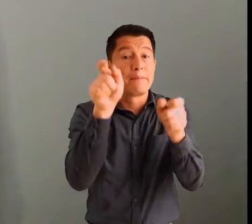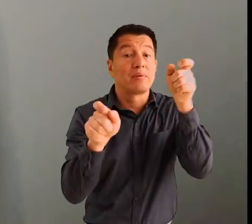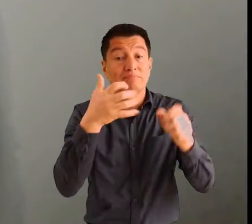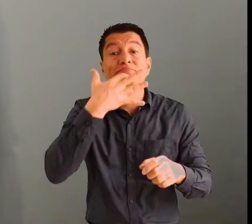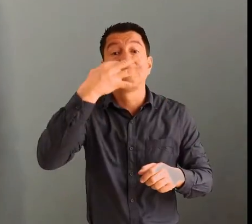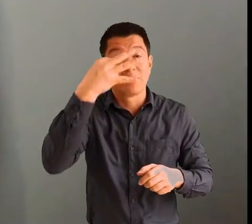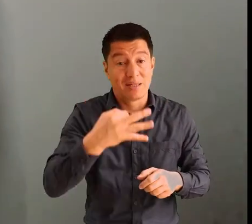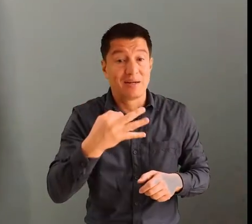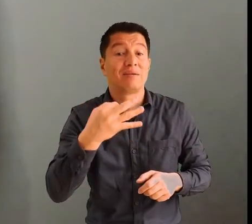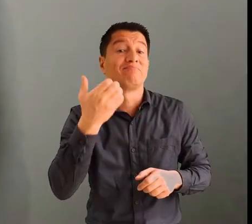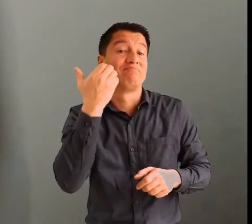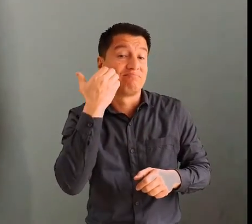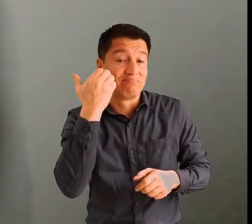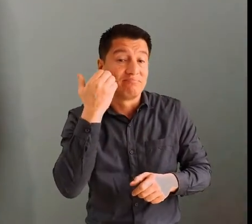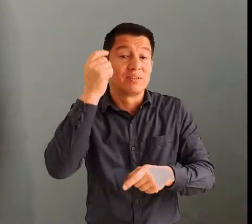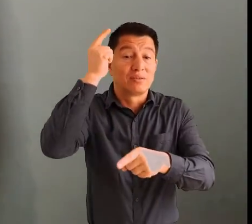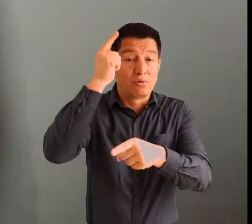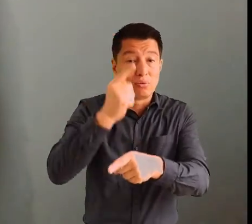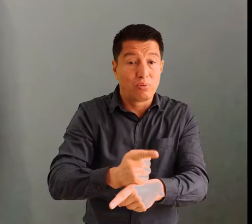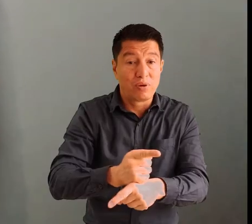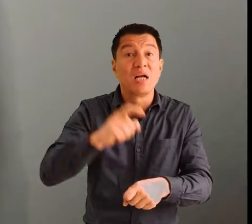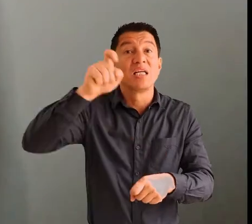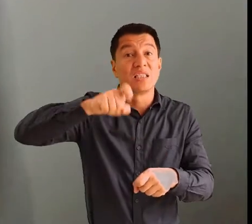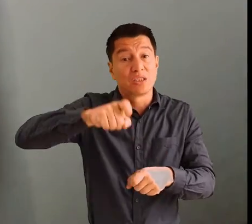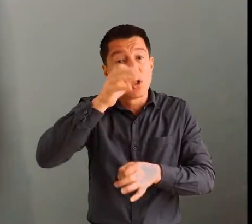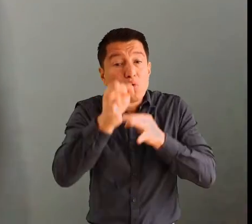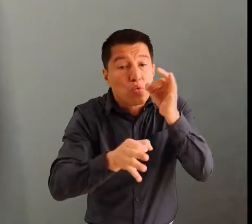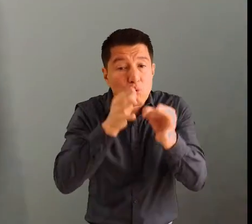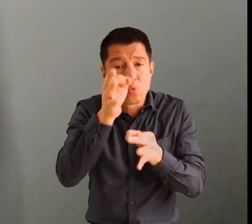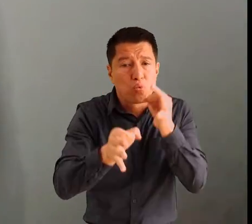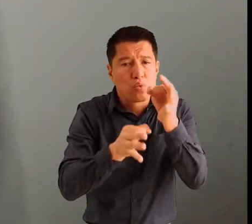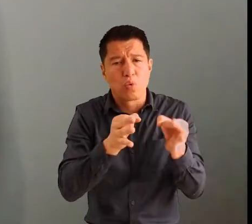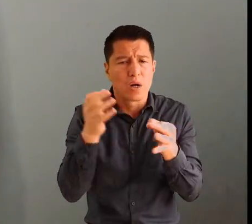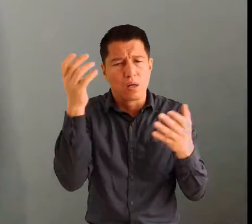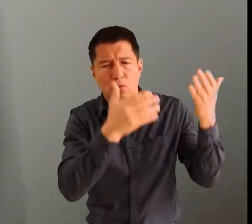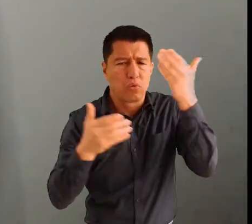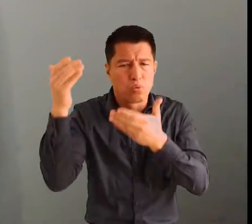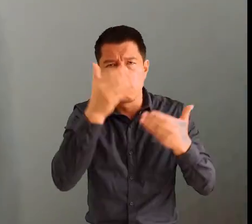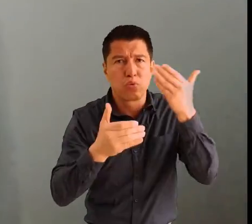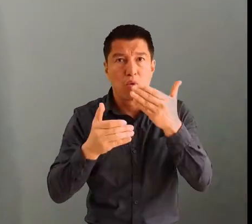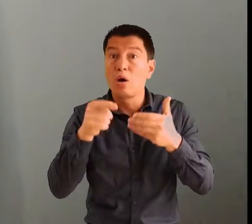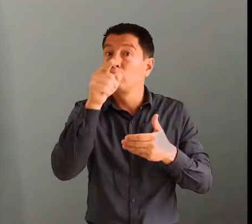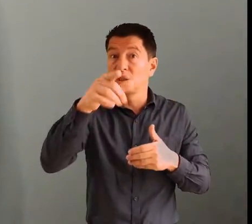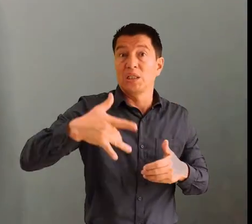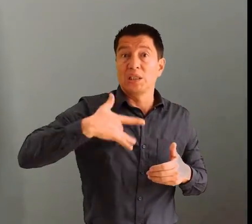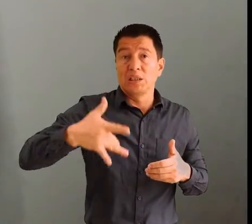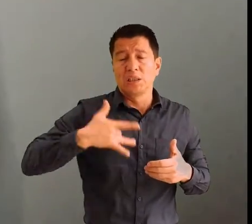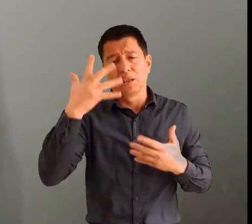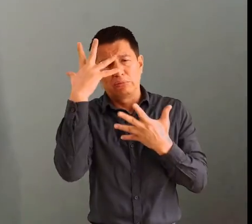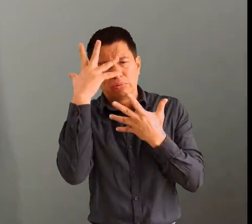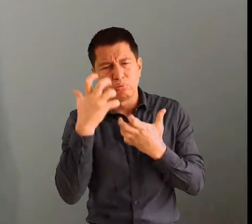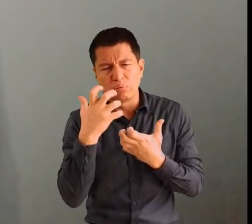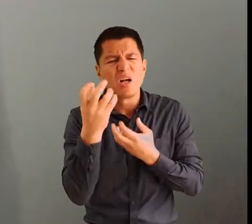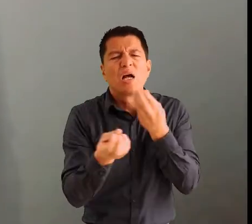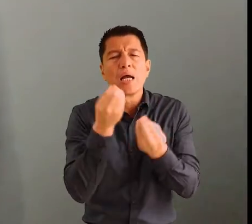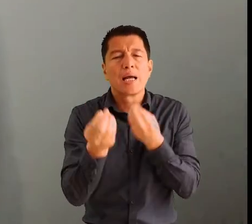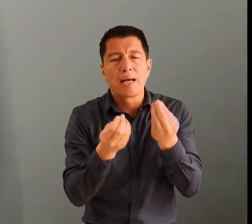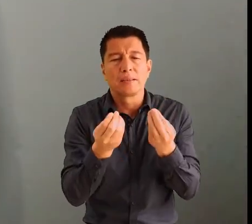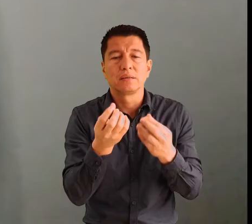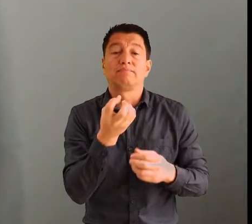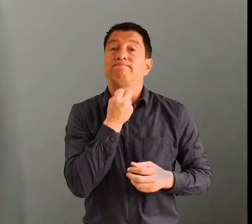real illness. With appropriate diagnosis and treatment, the majority of people will overcome it. If you are experiencing